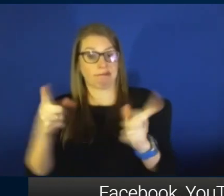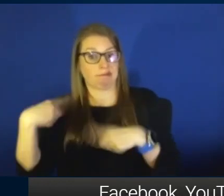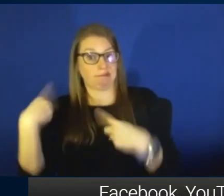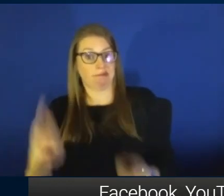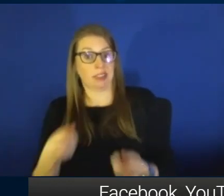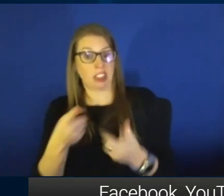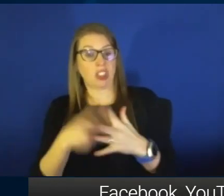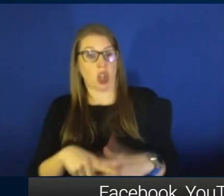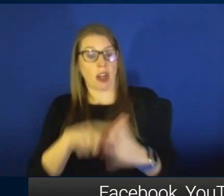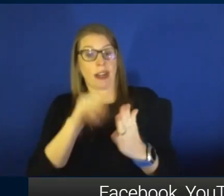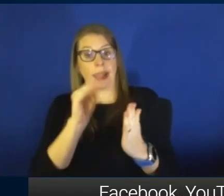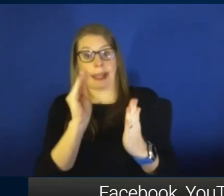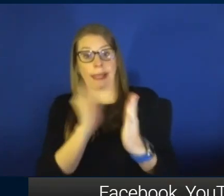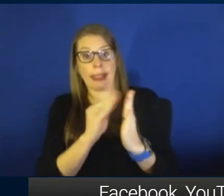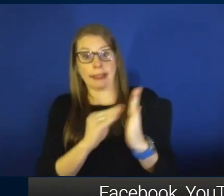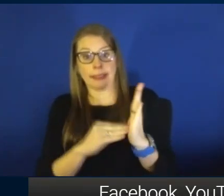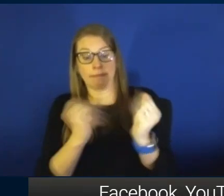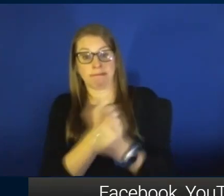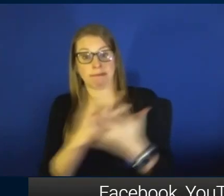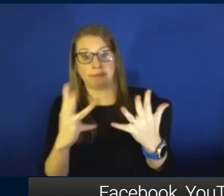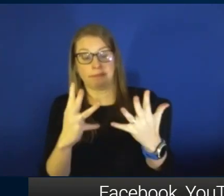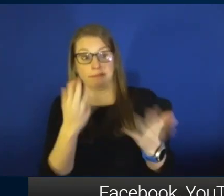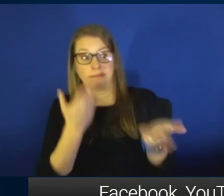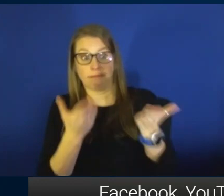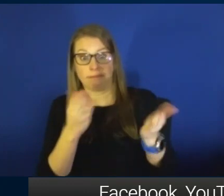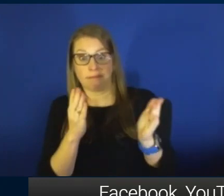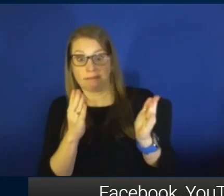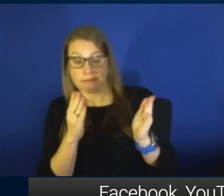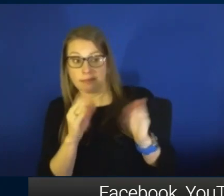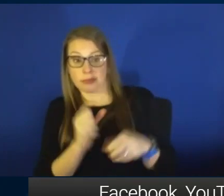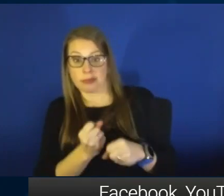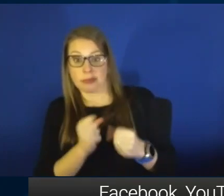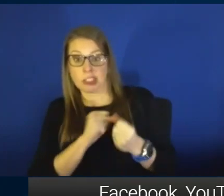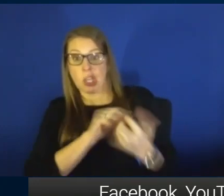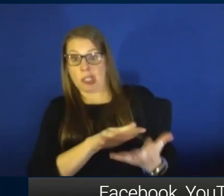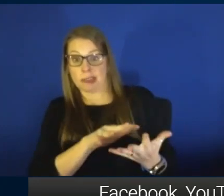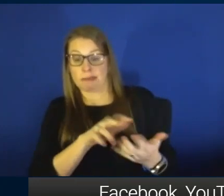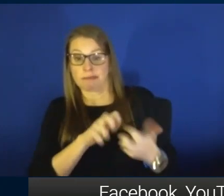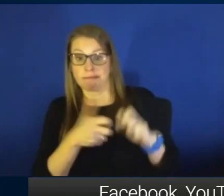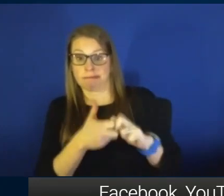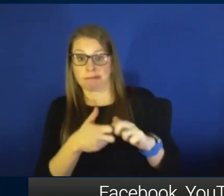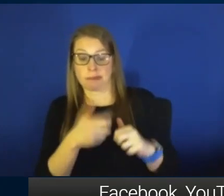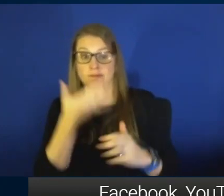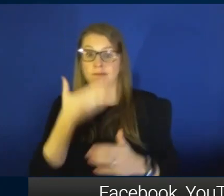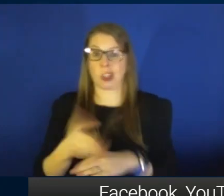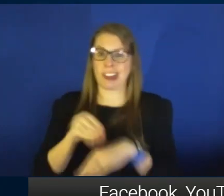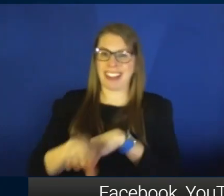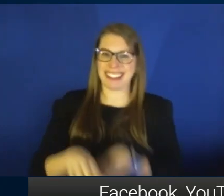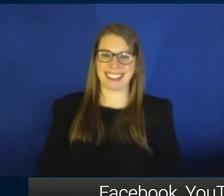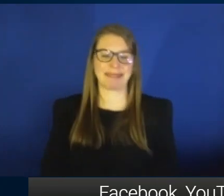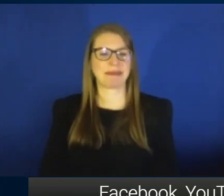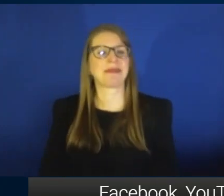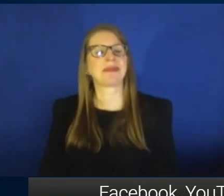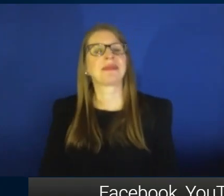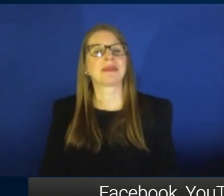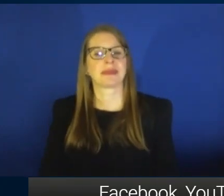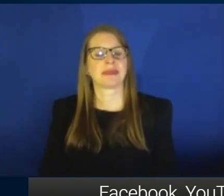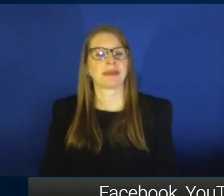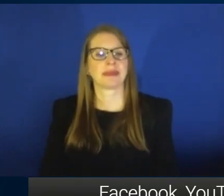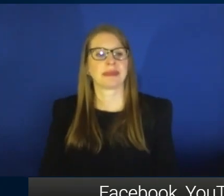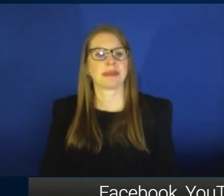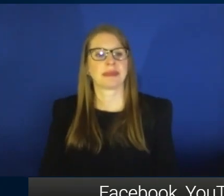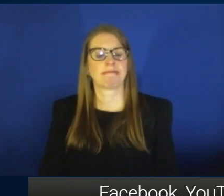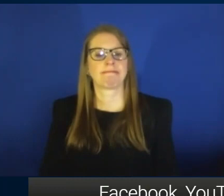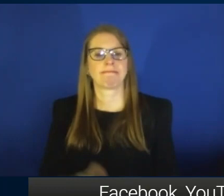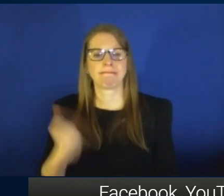all of the things that may be a factor and then make that decision. Good advice. All right. Let me see. I've got another question.